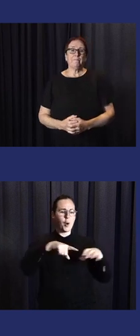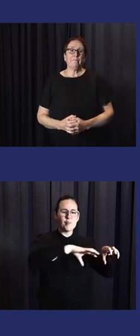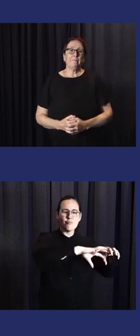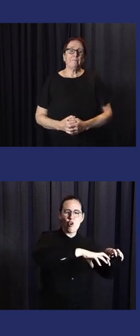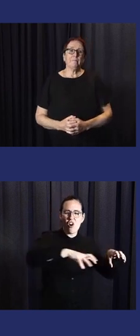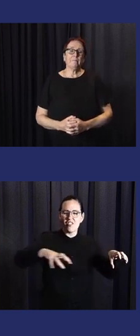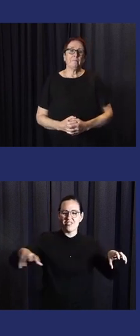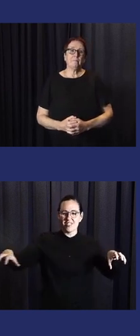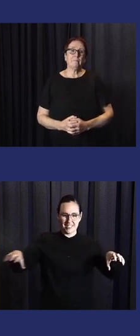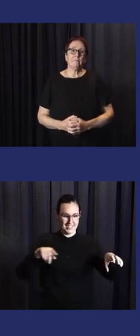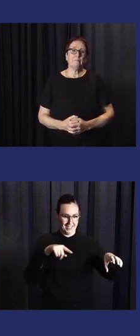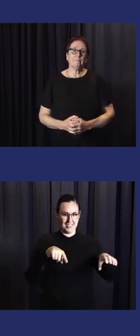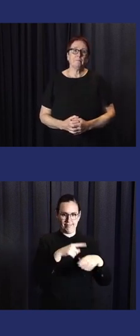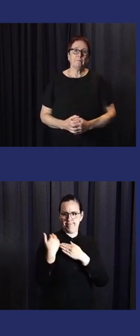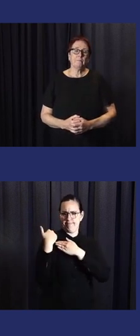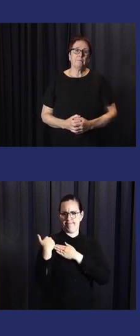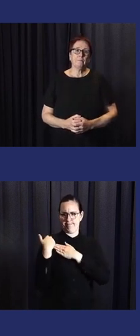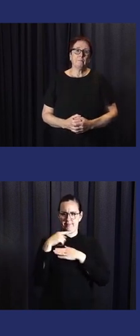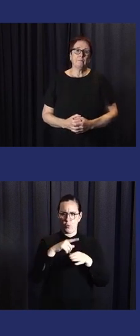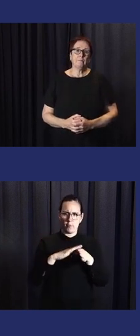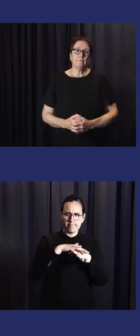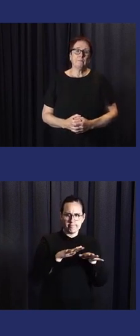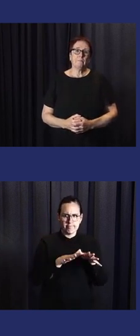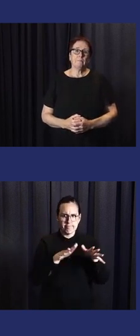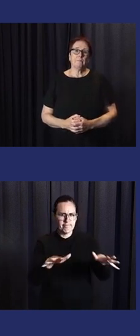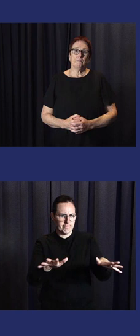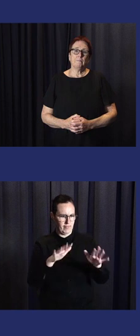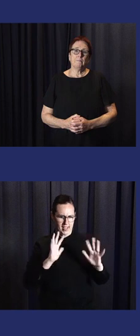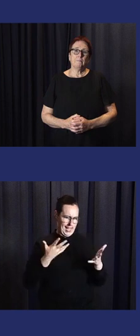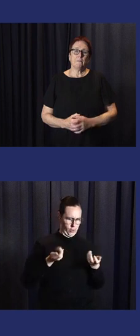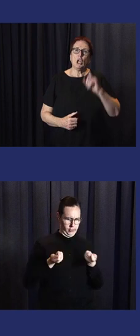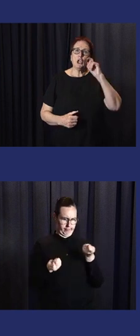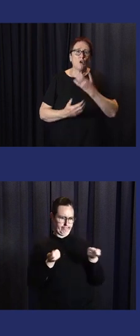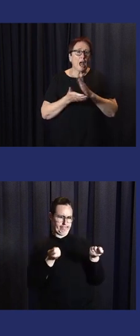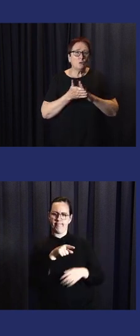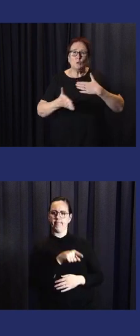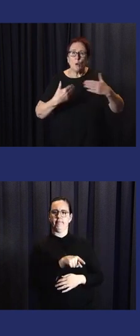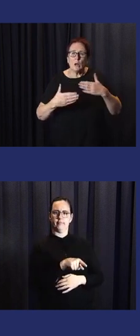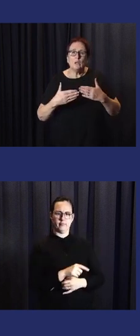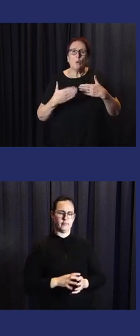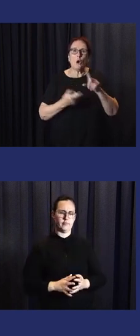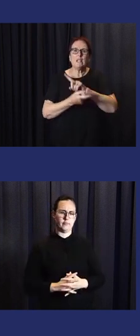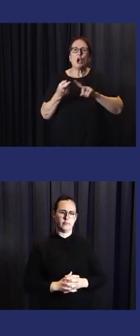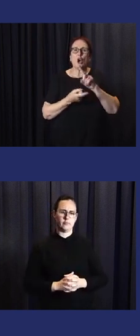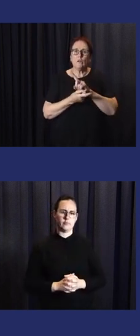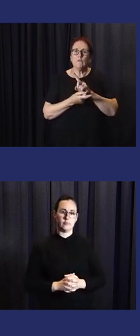Delta in September 2019. And issued the directive and legal documents for drought and